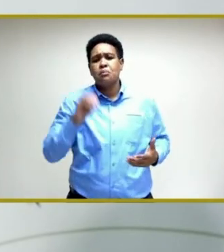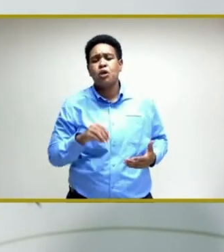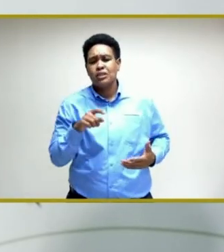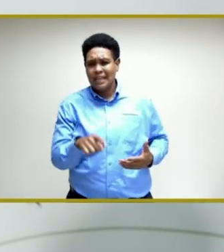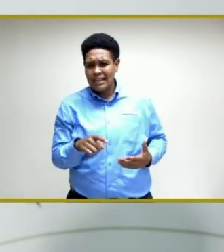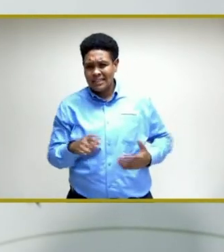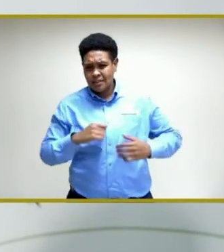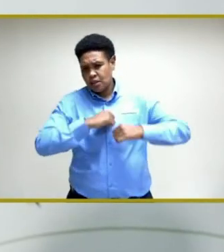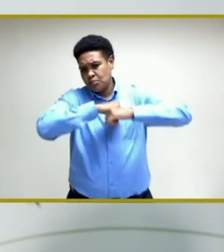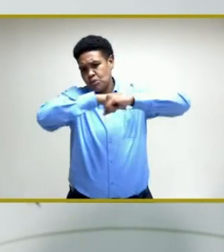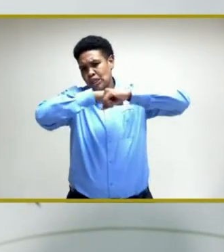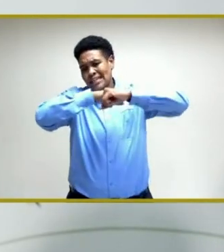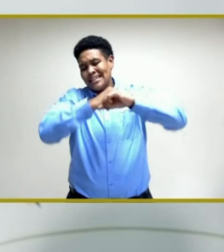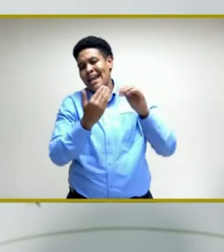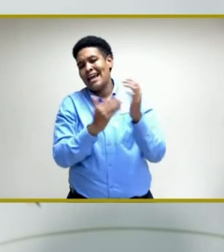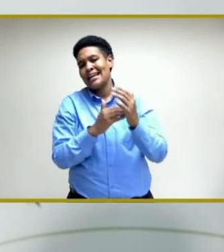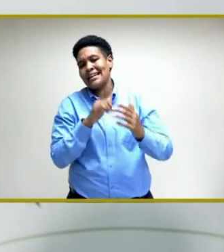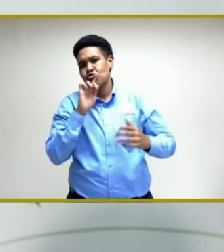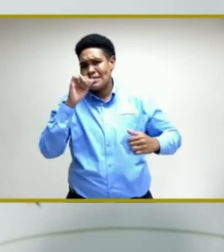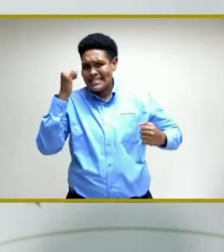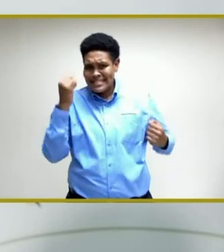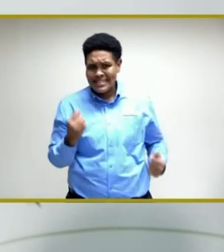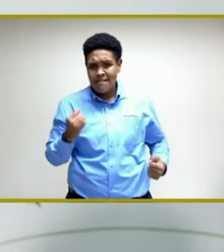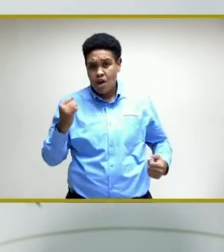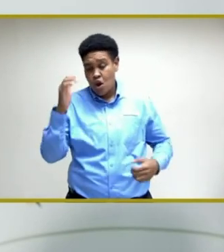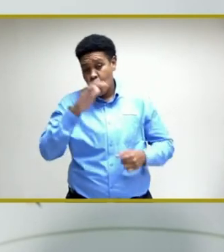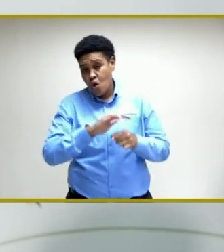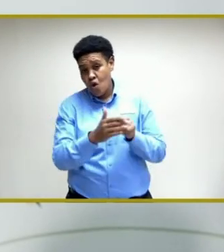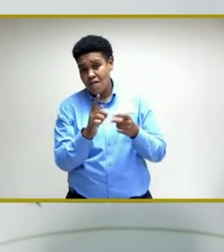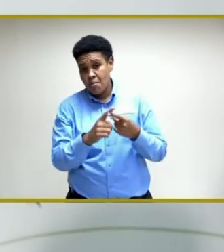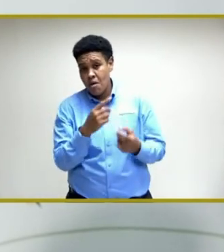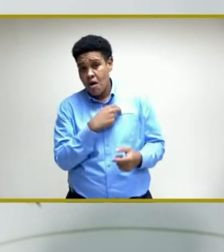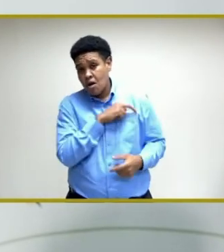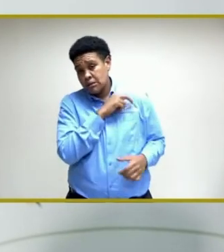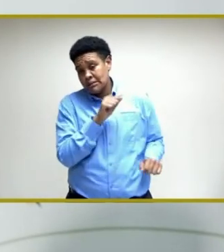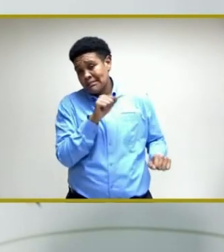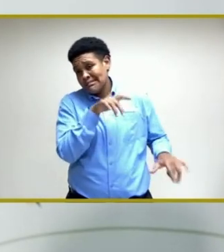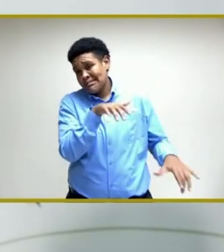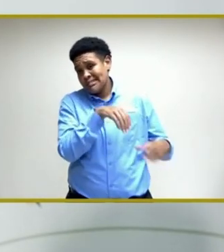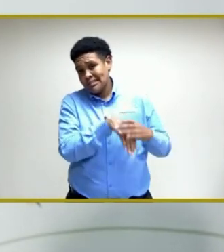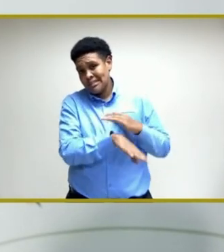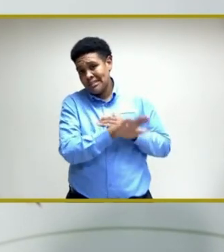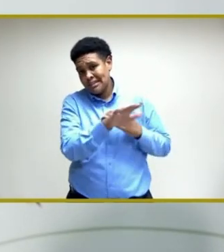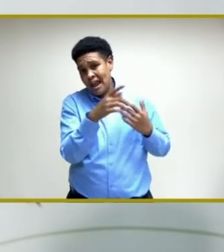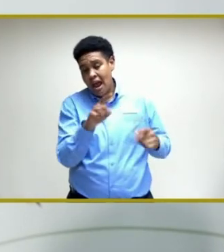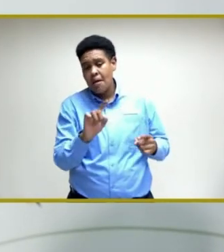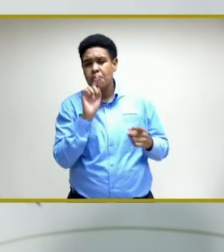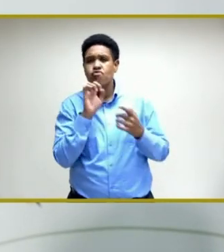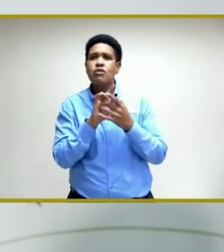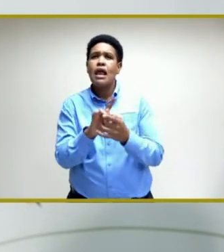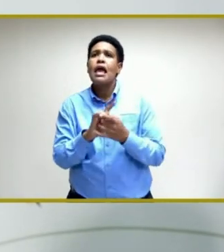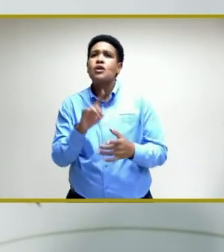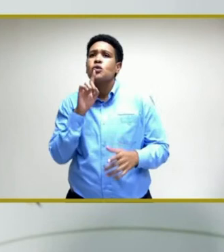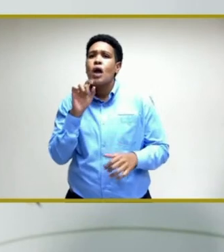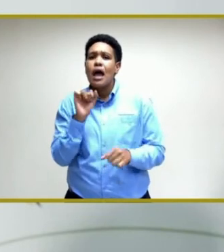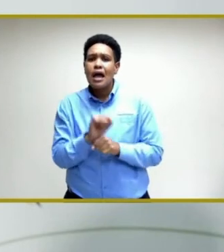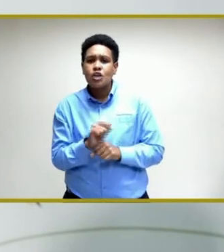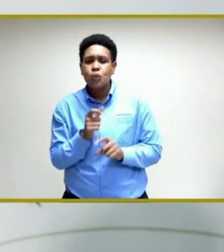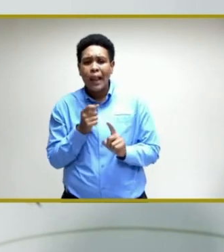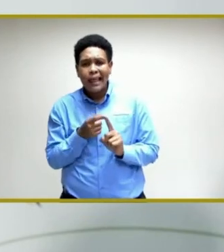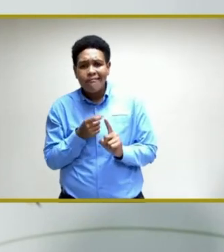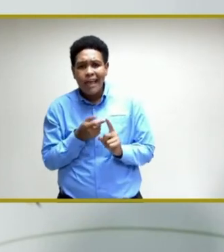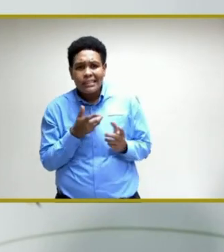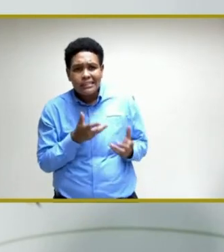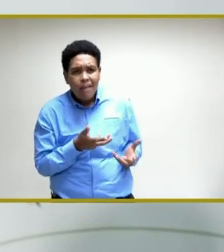protection against severe COVID and hospitalizations. in terms of actual effectiveness,